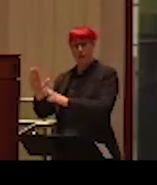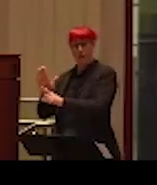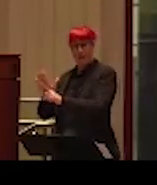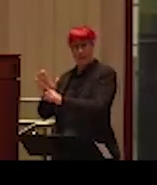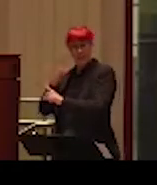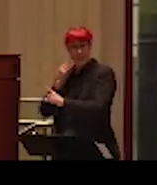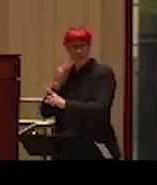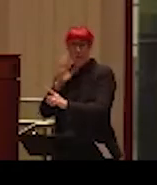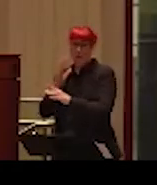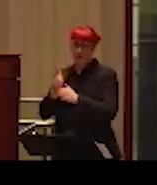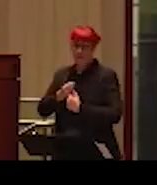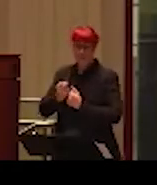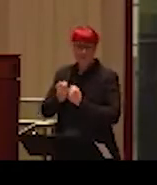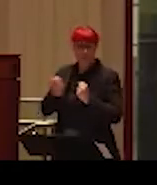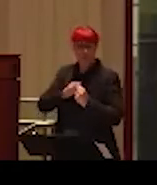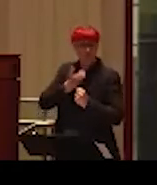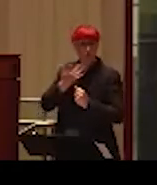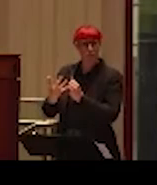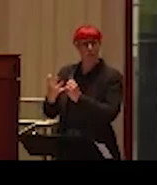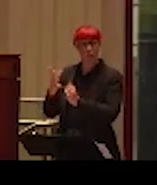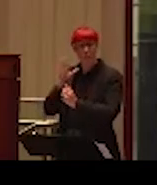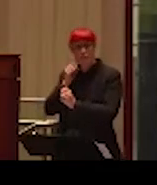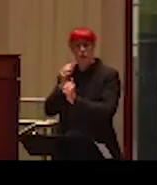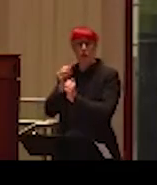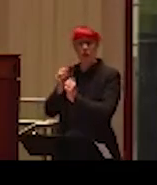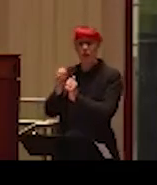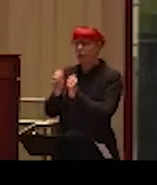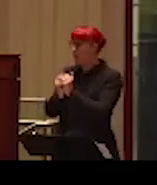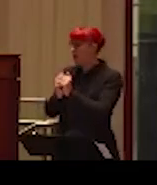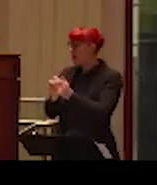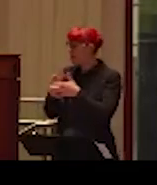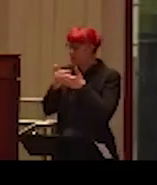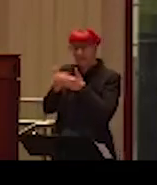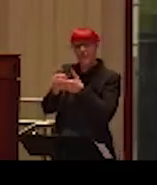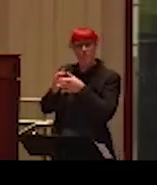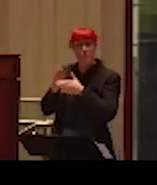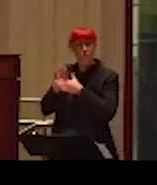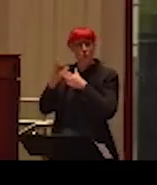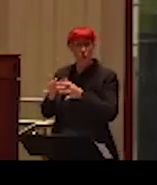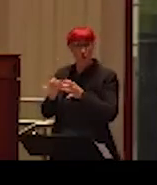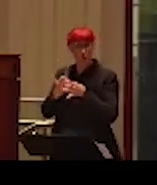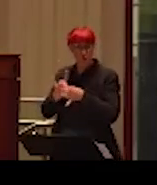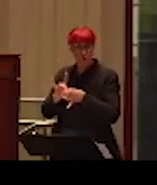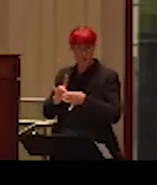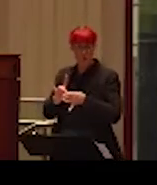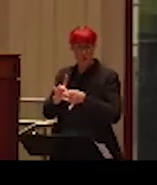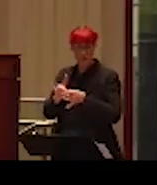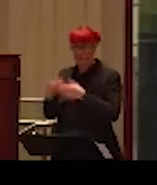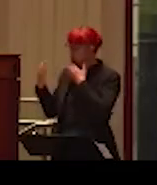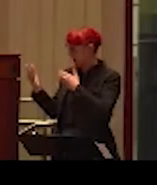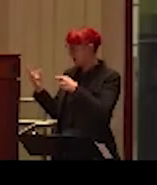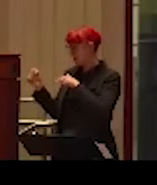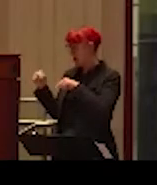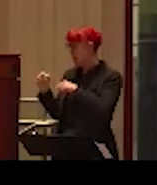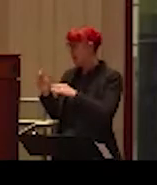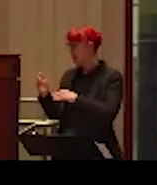abuse in intimate partner relationships. Thank you so much for coming and for talking about that. And Dr.